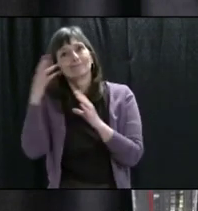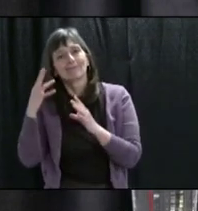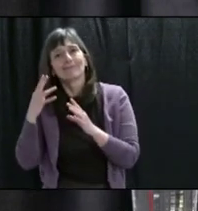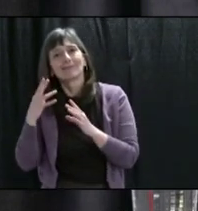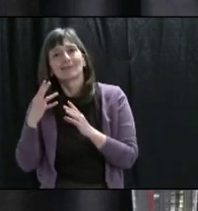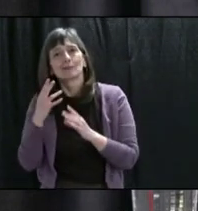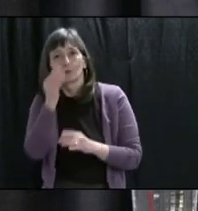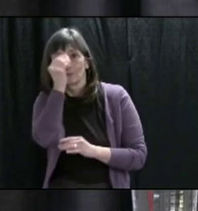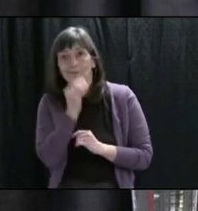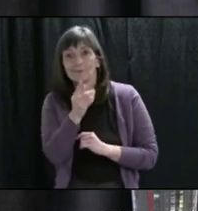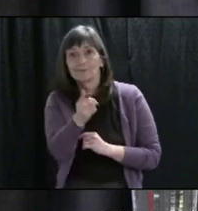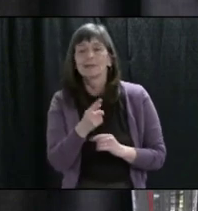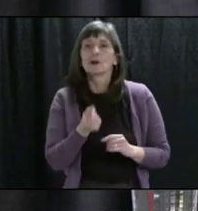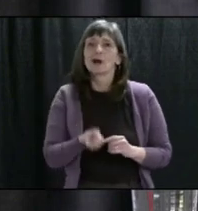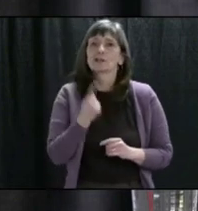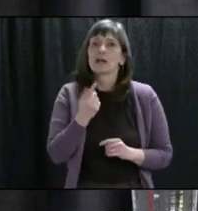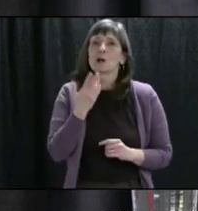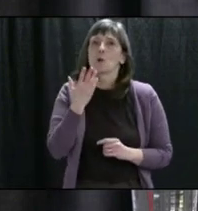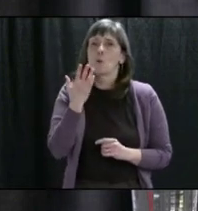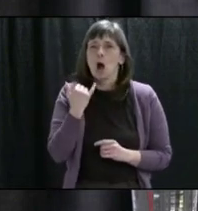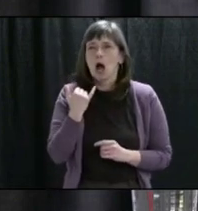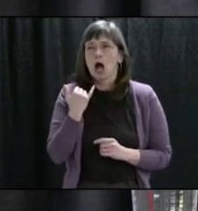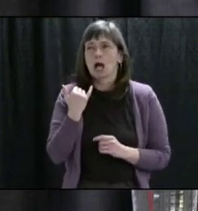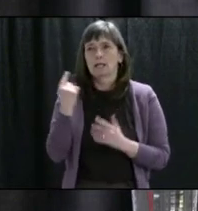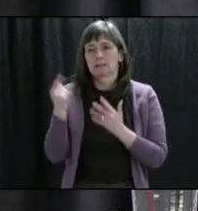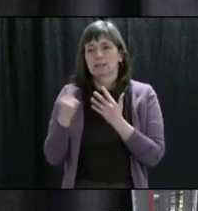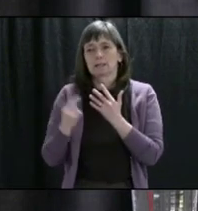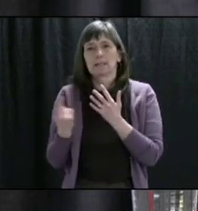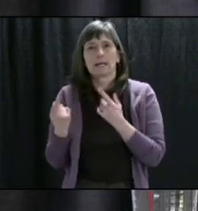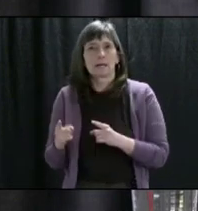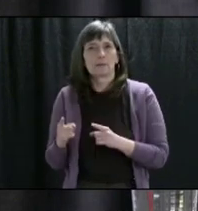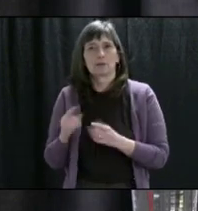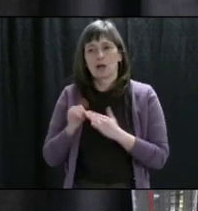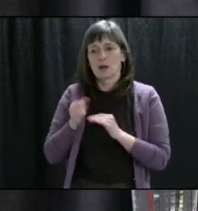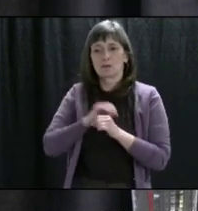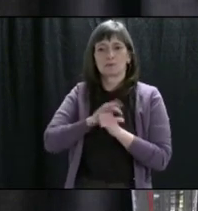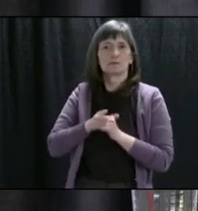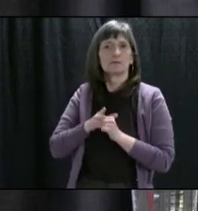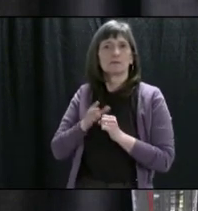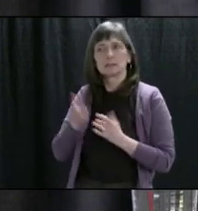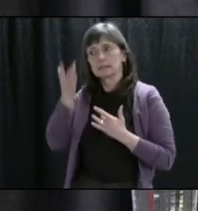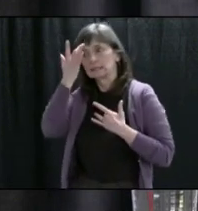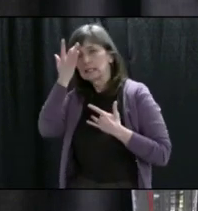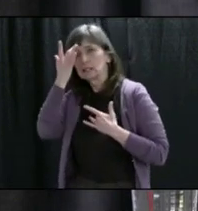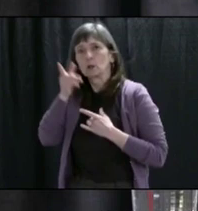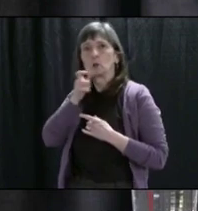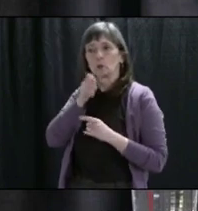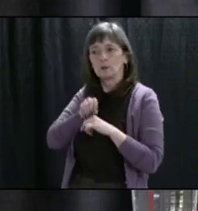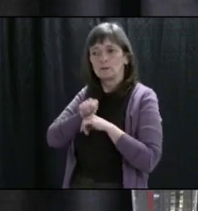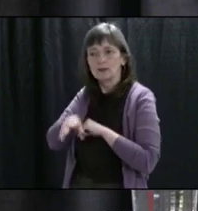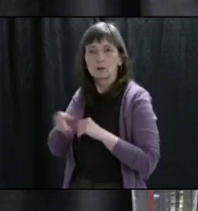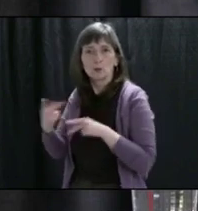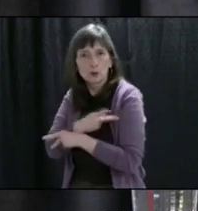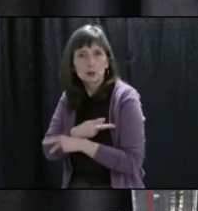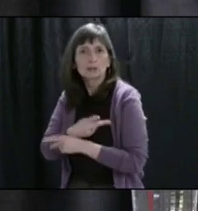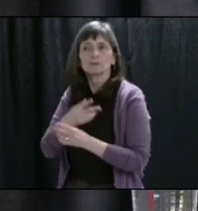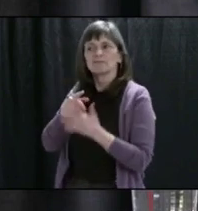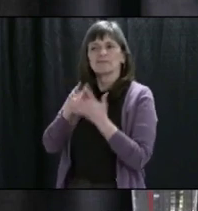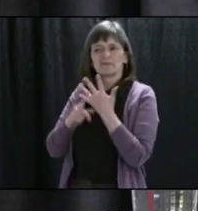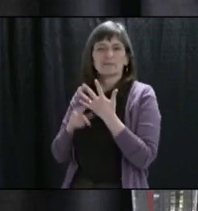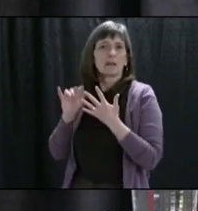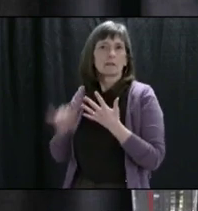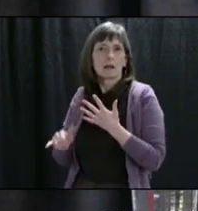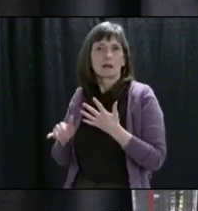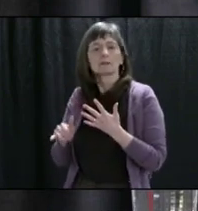us understand a little bit more about some of the drivers behind the way the disease behaves. It's a description of what